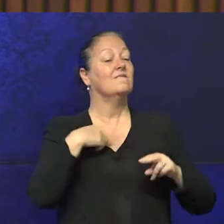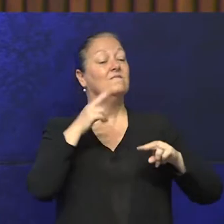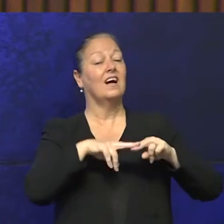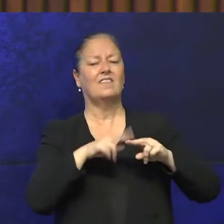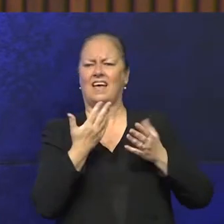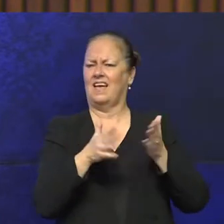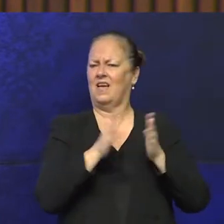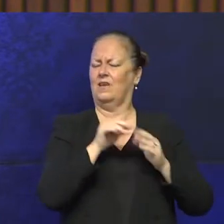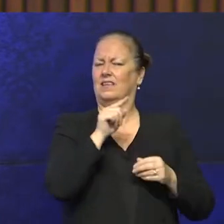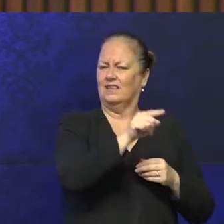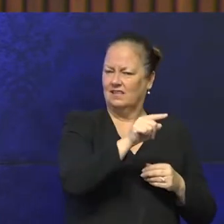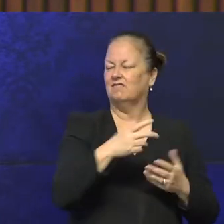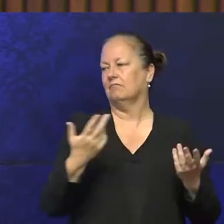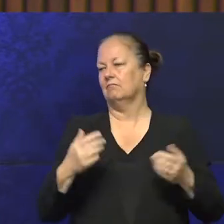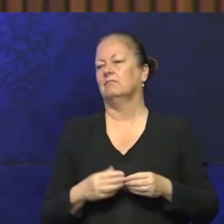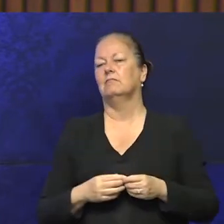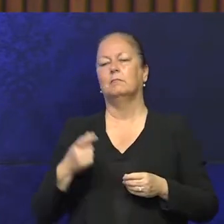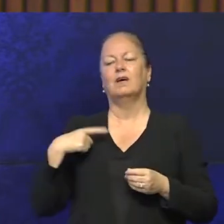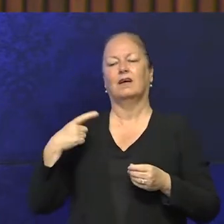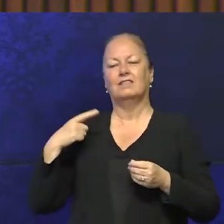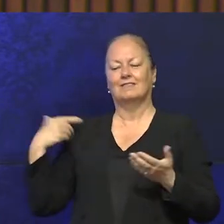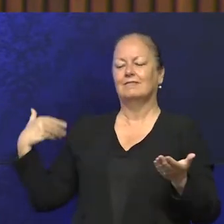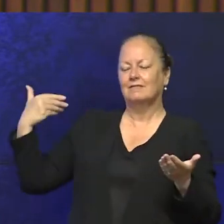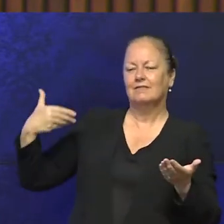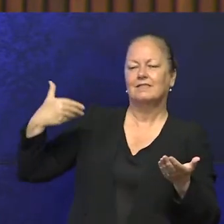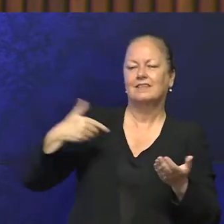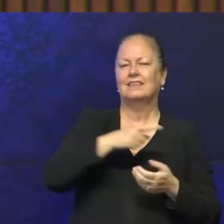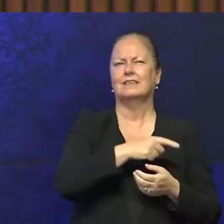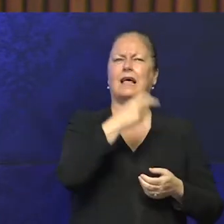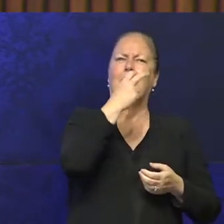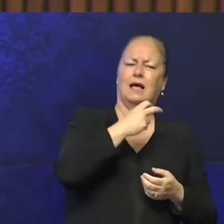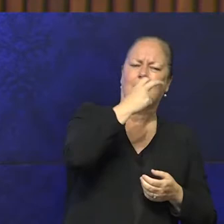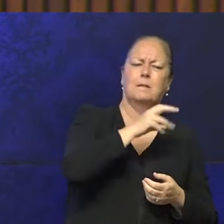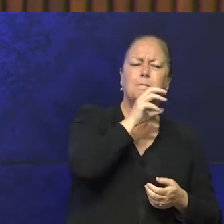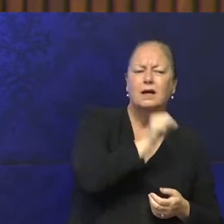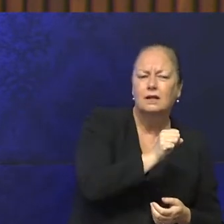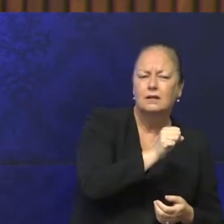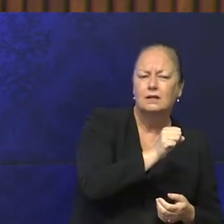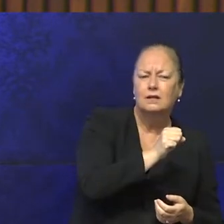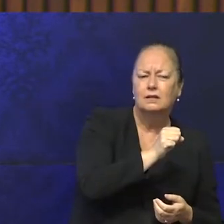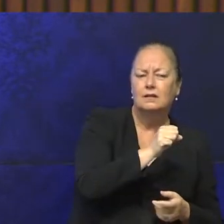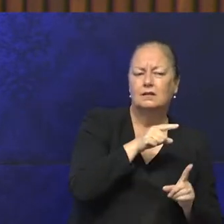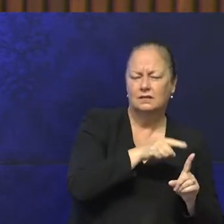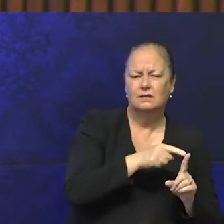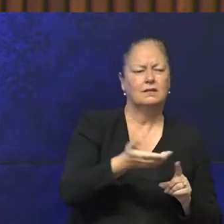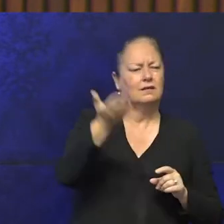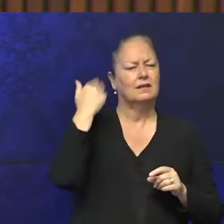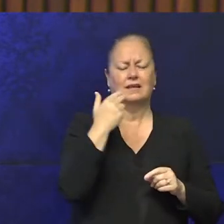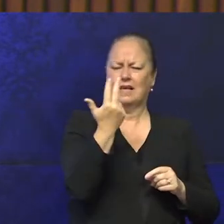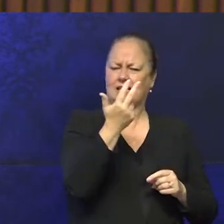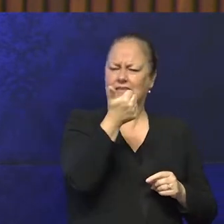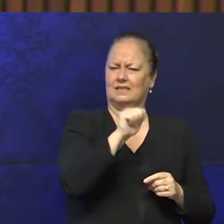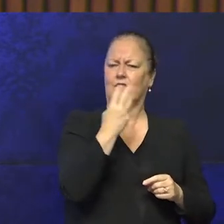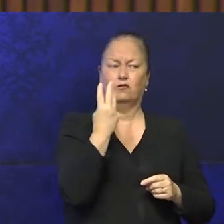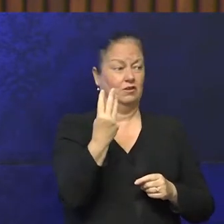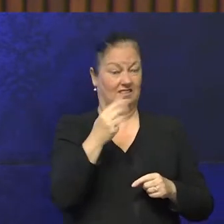there was passed down through generation being the oldest male. And back in 1863 in